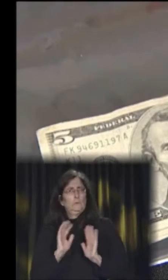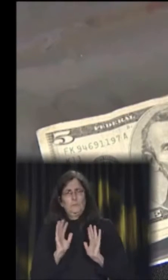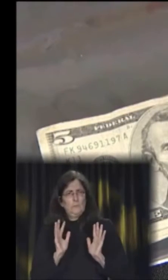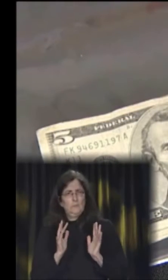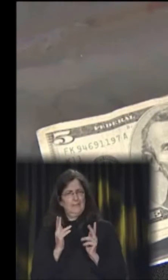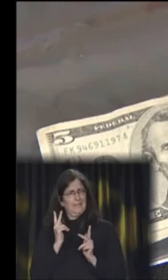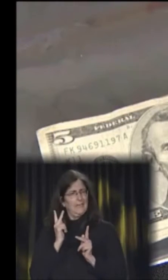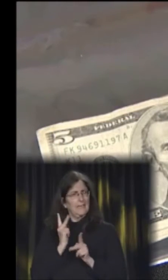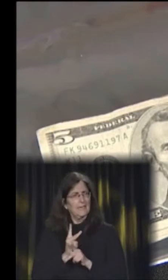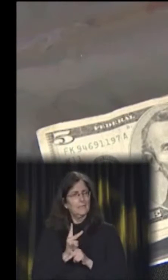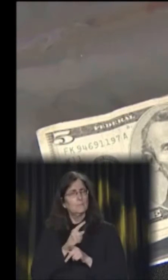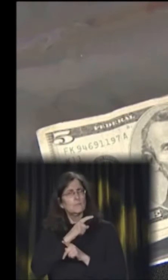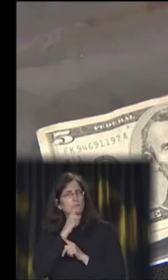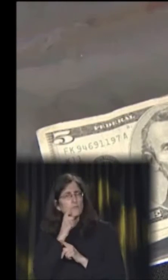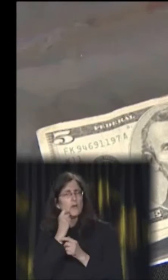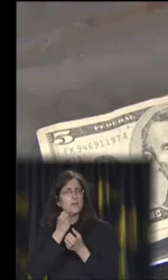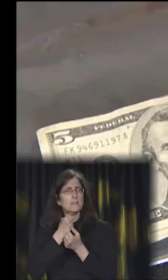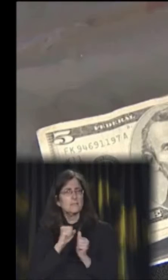flood levels.